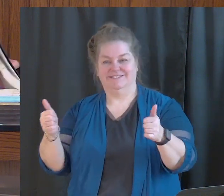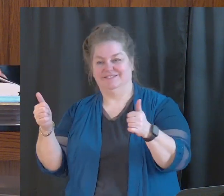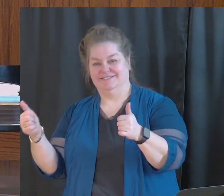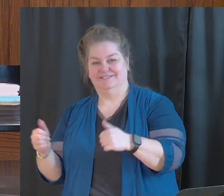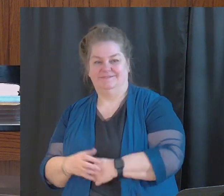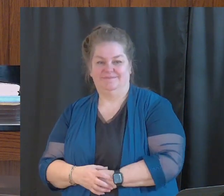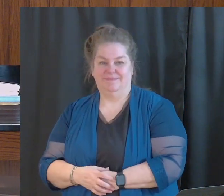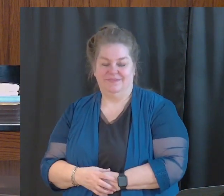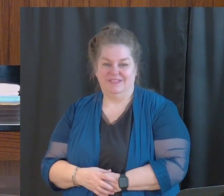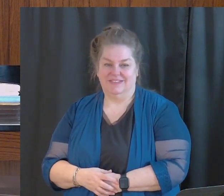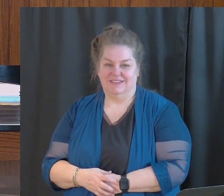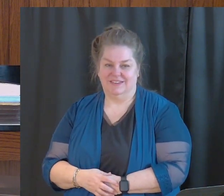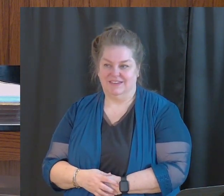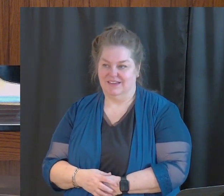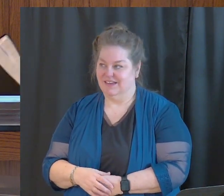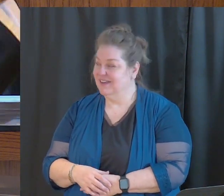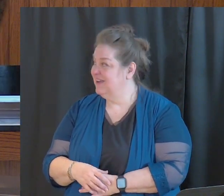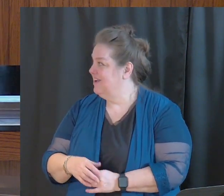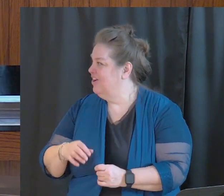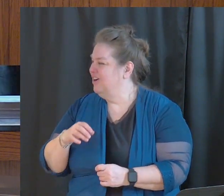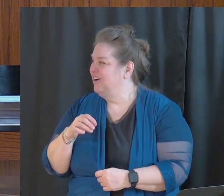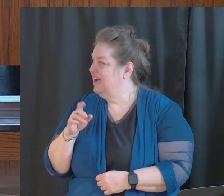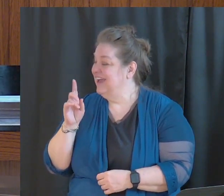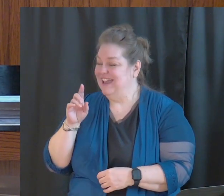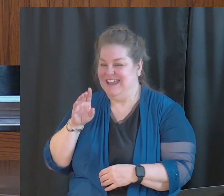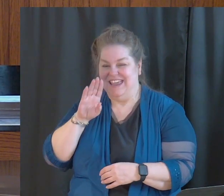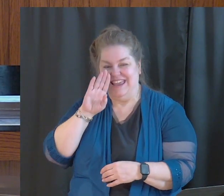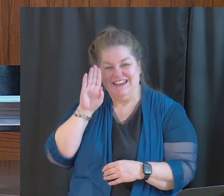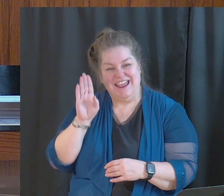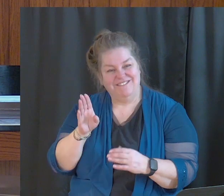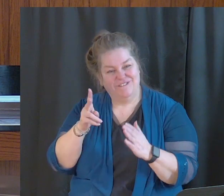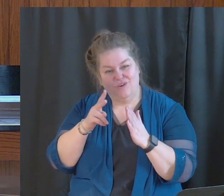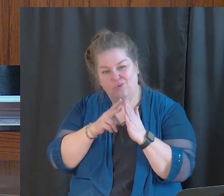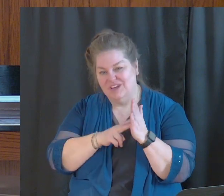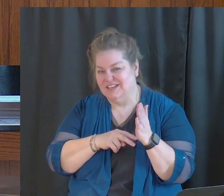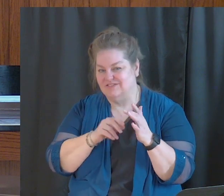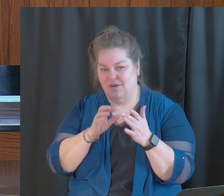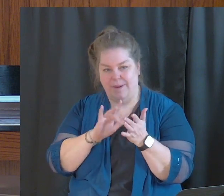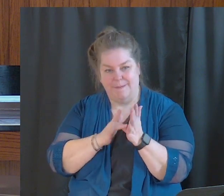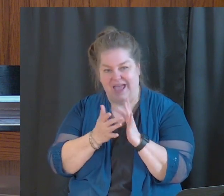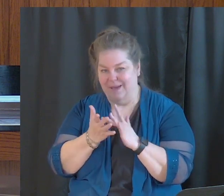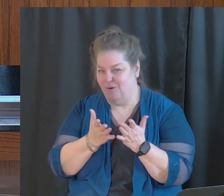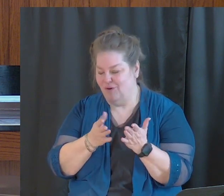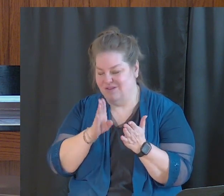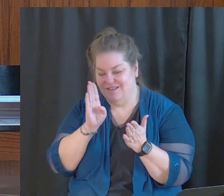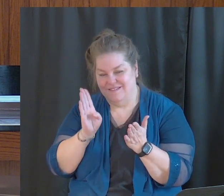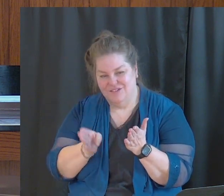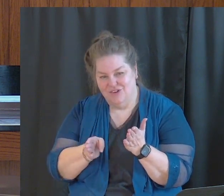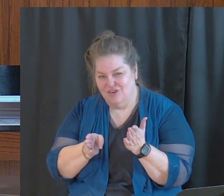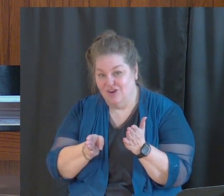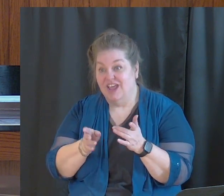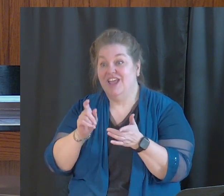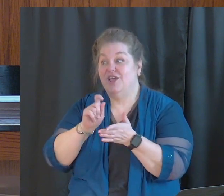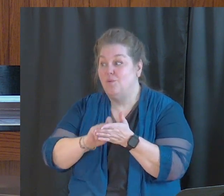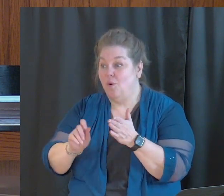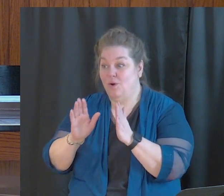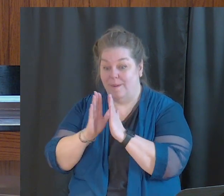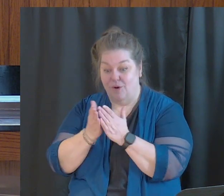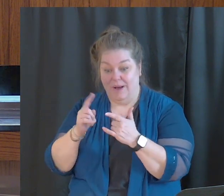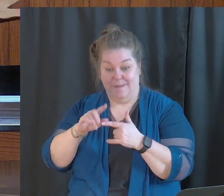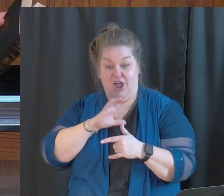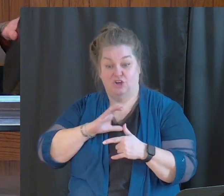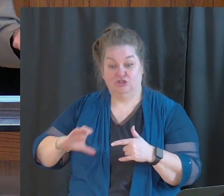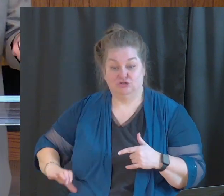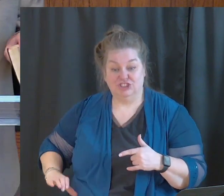Rarely, seldom, if ever, does he hold a Bible or open it up or read from a Bible. He wrote a book about Christian living